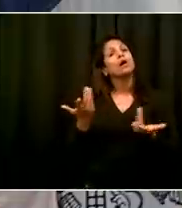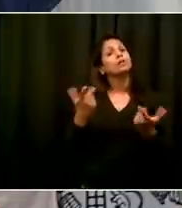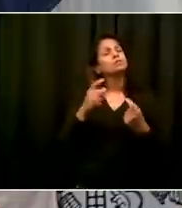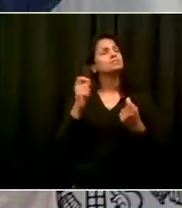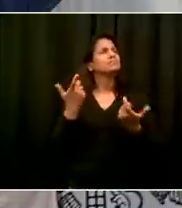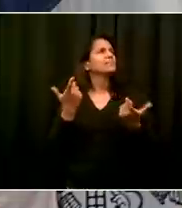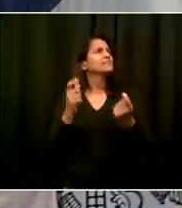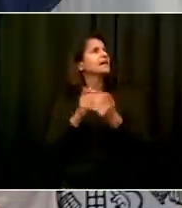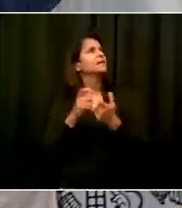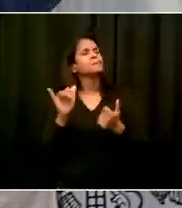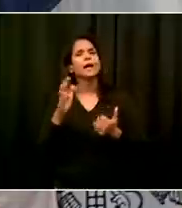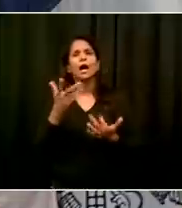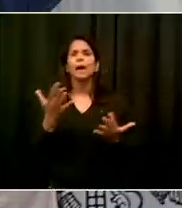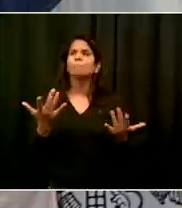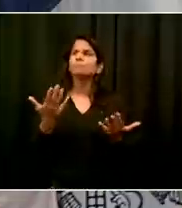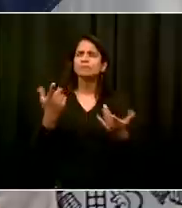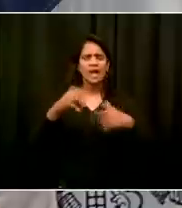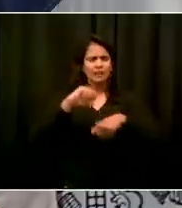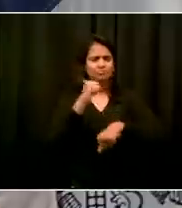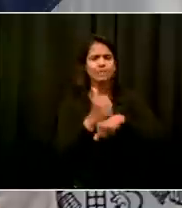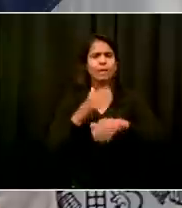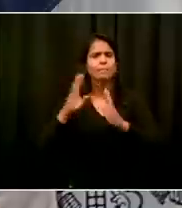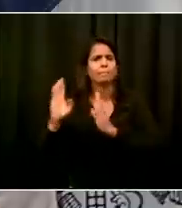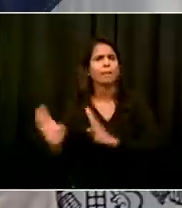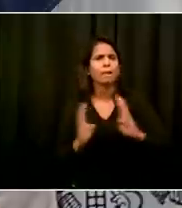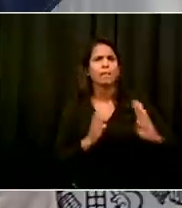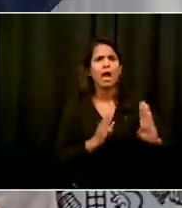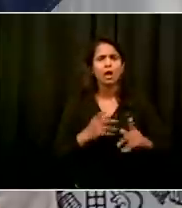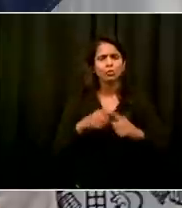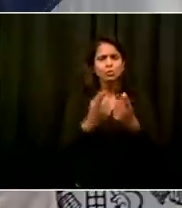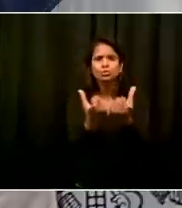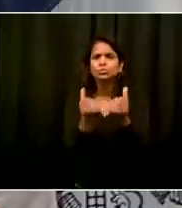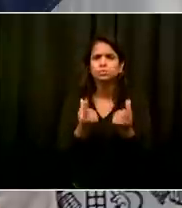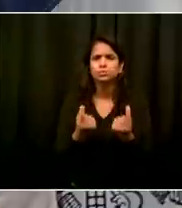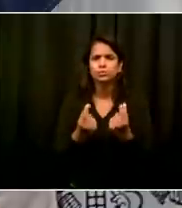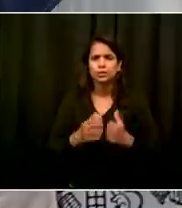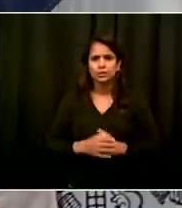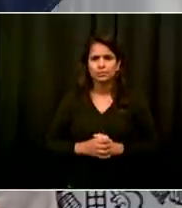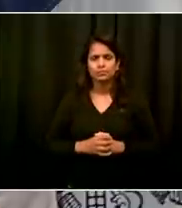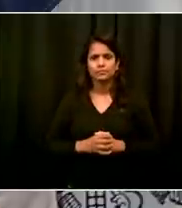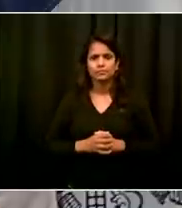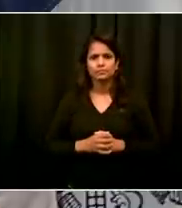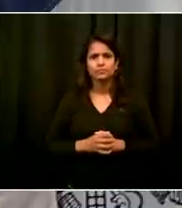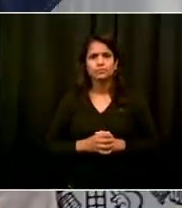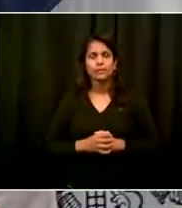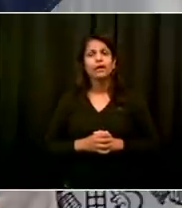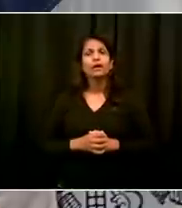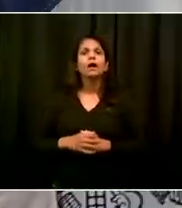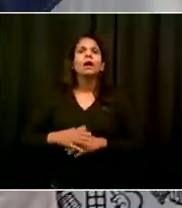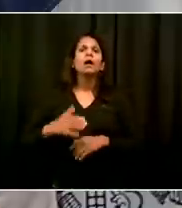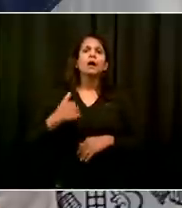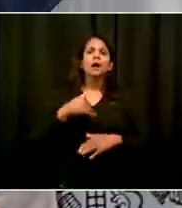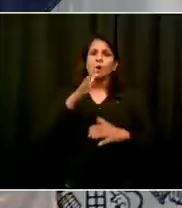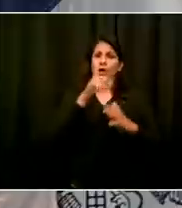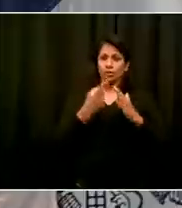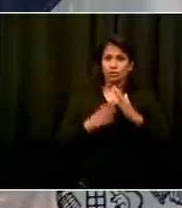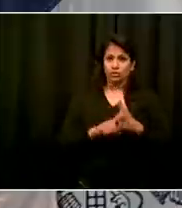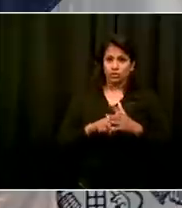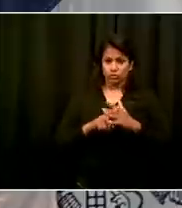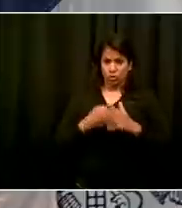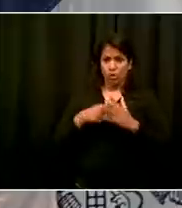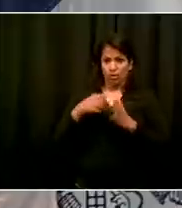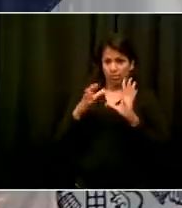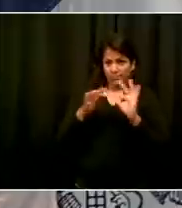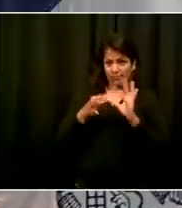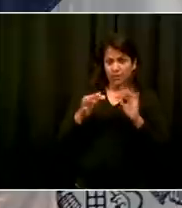city will take if someone breaks the law? I'll start and Dr. Choksi can speak to this as well, obviously, because the health department plays a